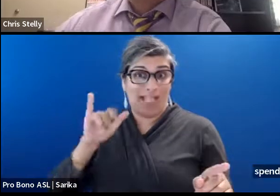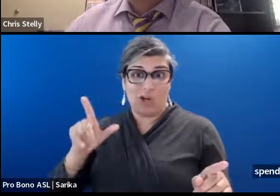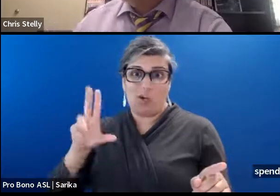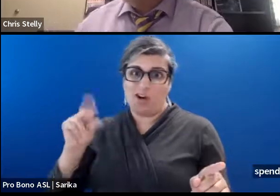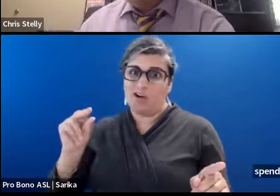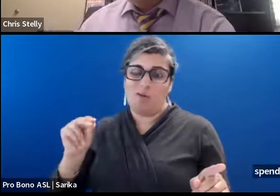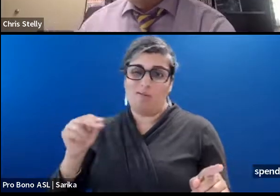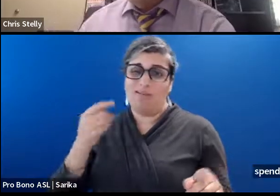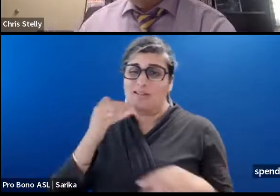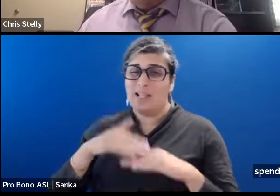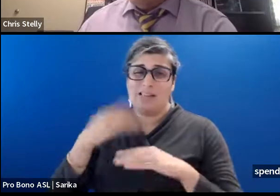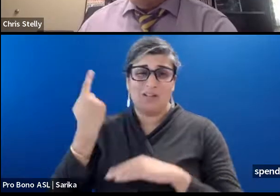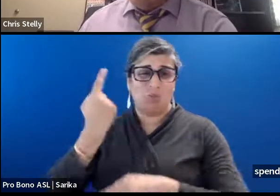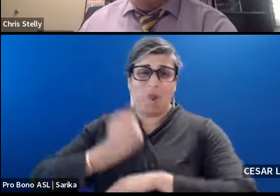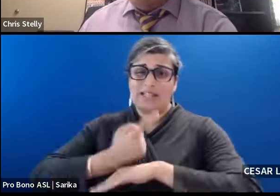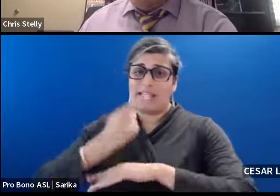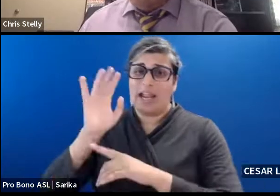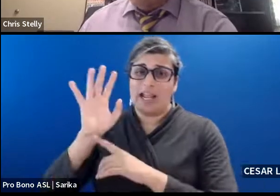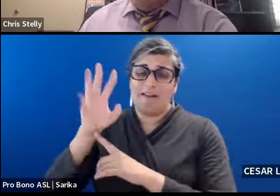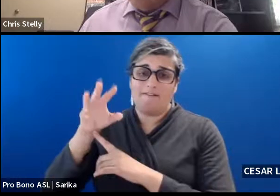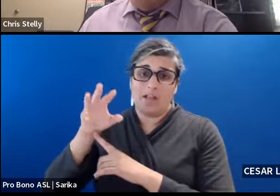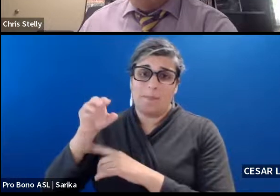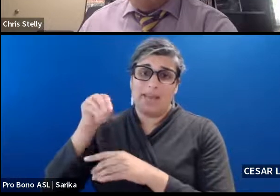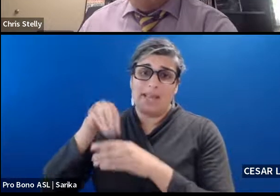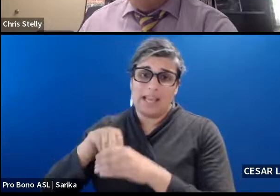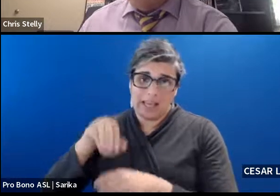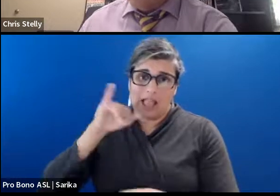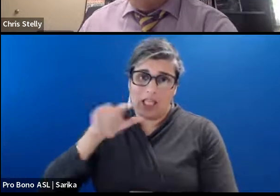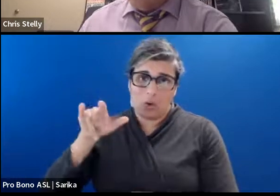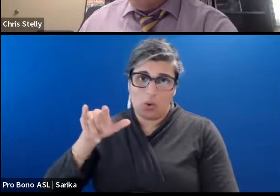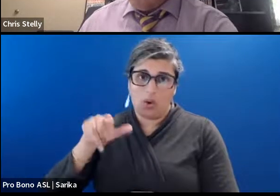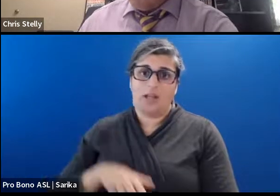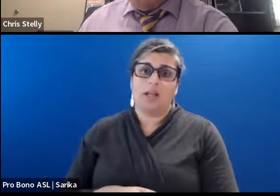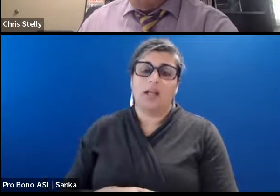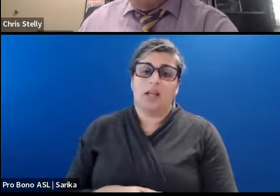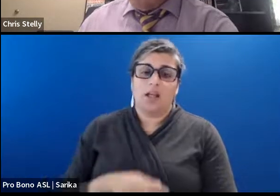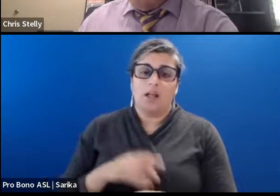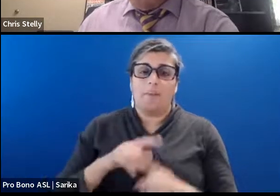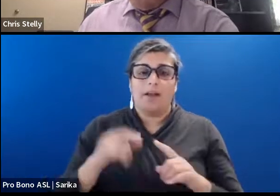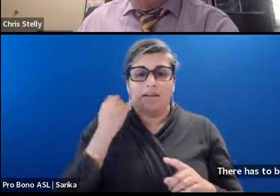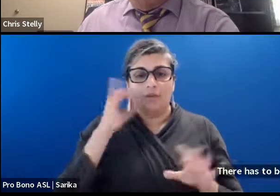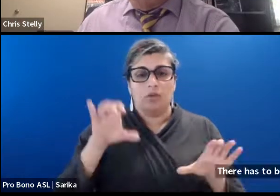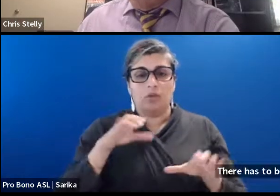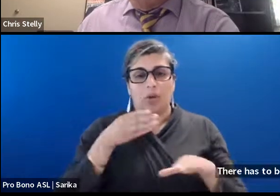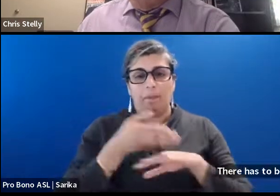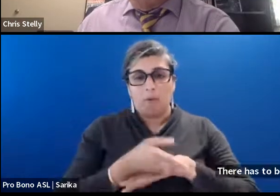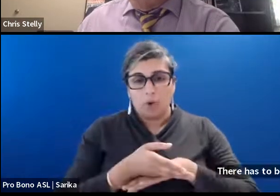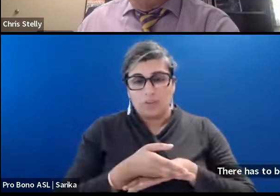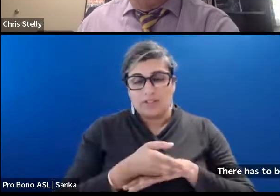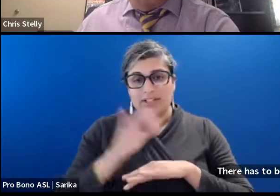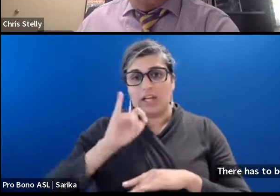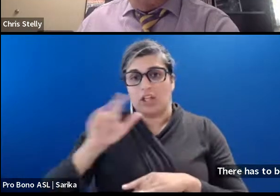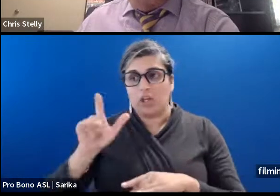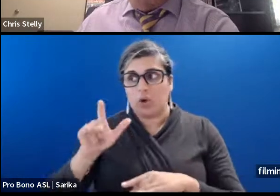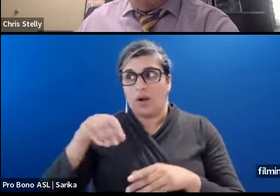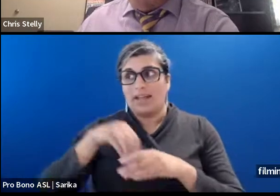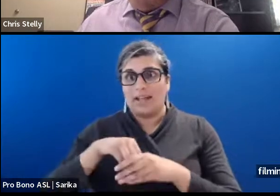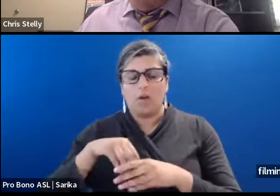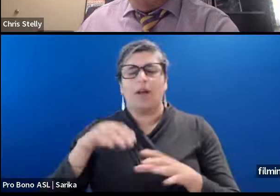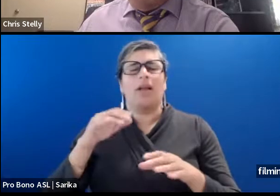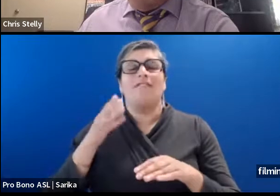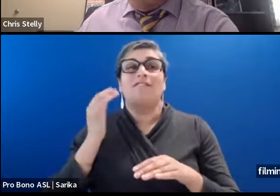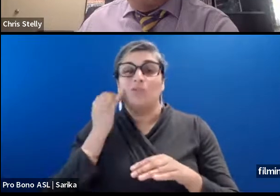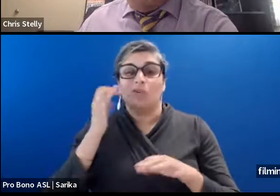least one day of filming in Illinois. But if you do your post in Illinois with that one day of filming, then it will